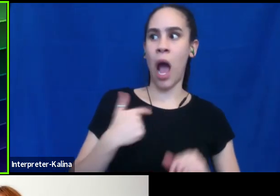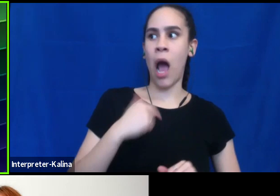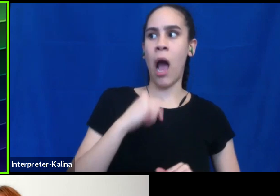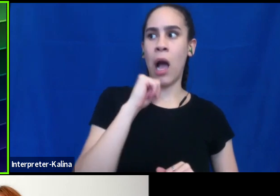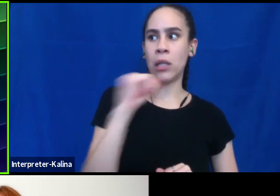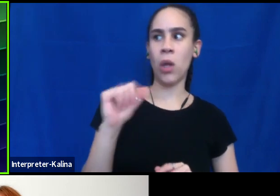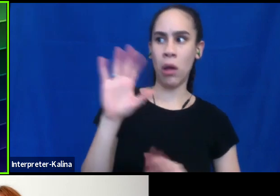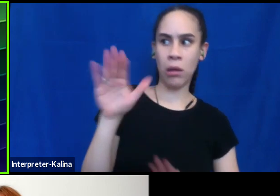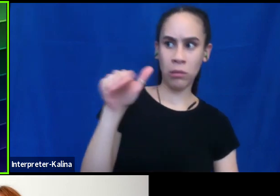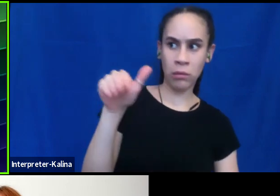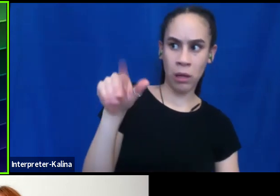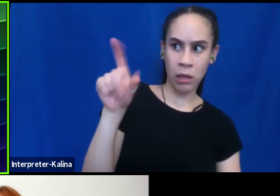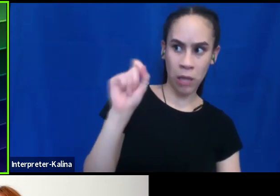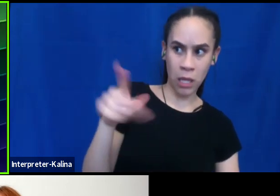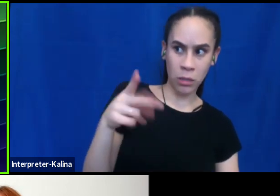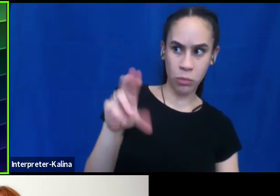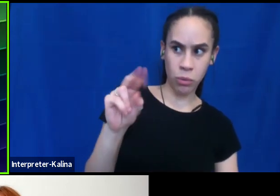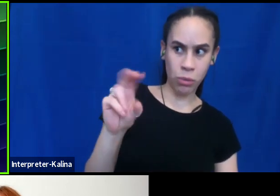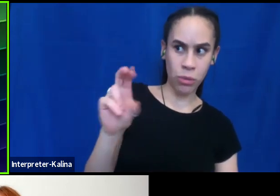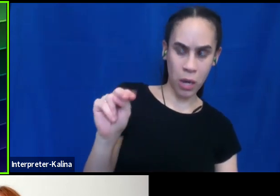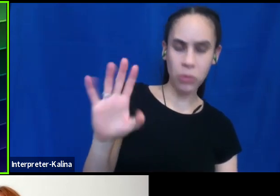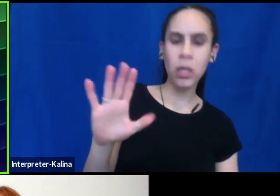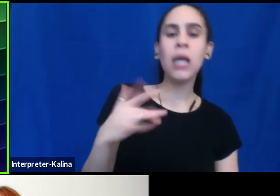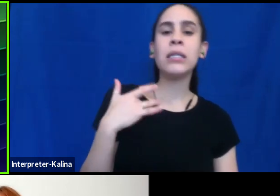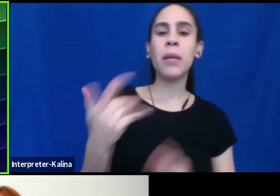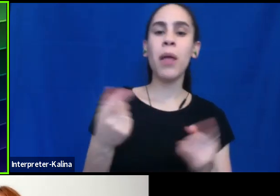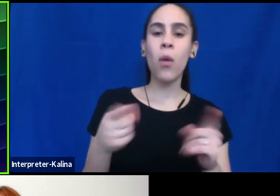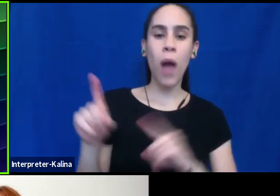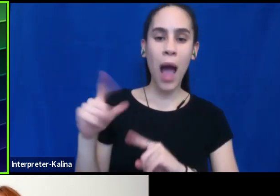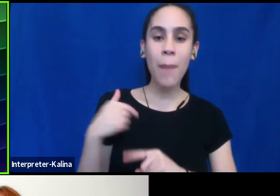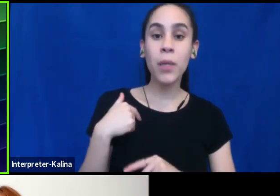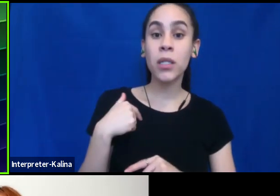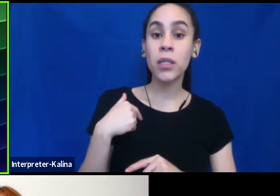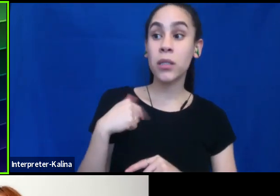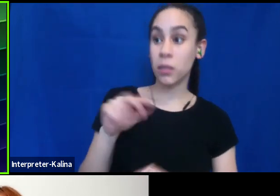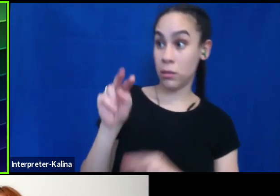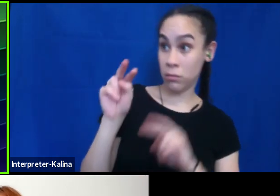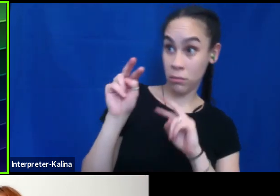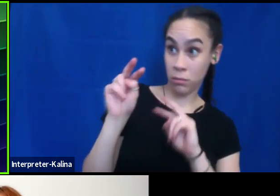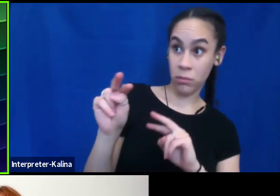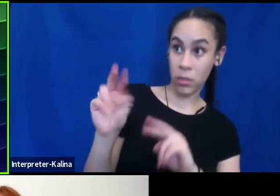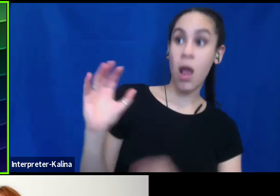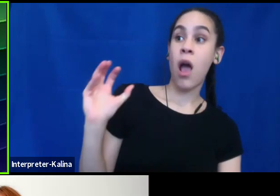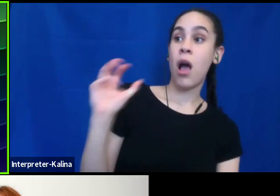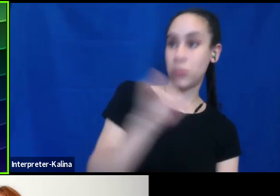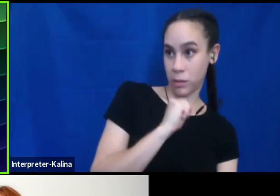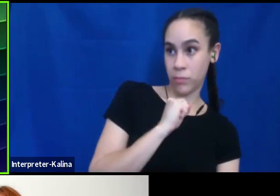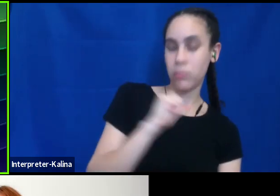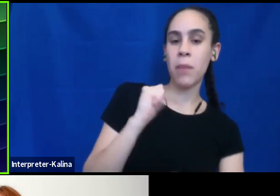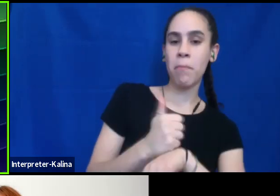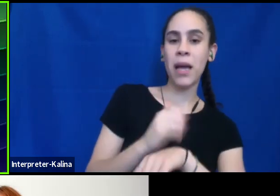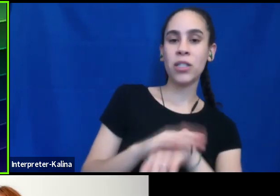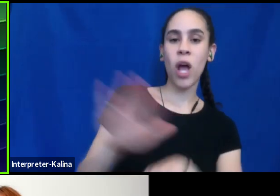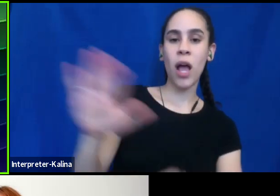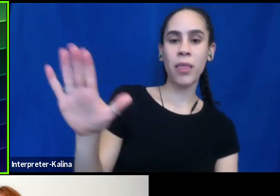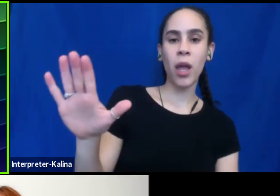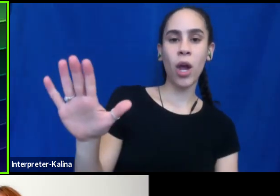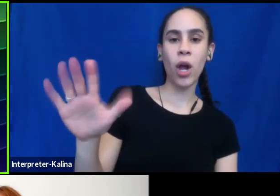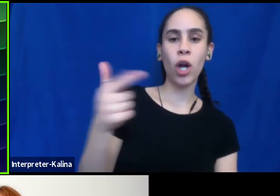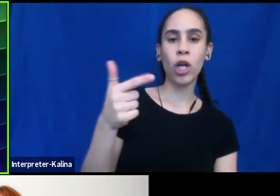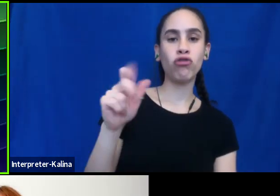their pronouns. Typically what happens is we, we, we look at people and we, we make assumptions based on their gender expression.